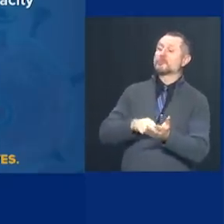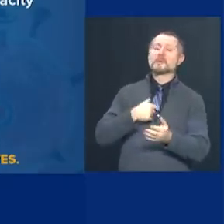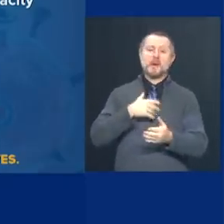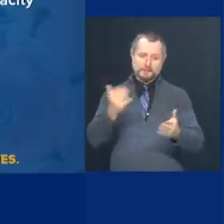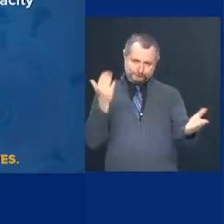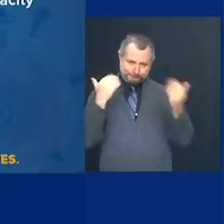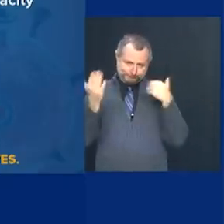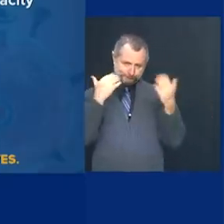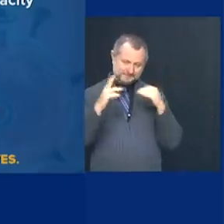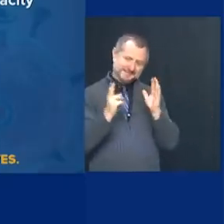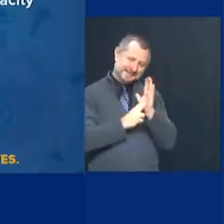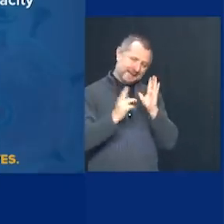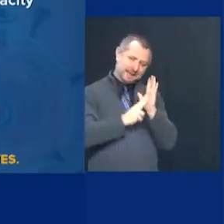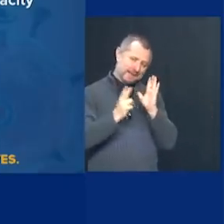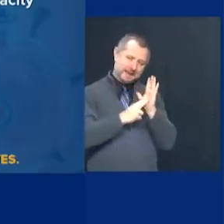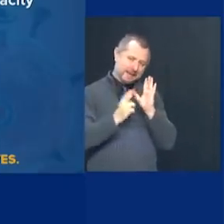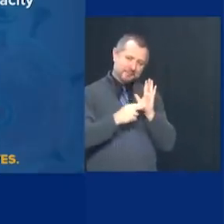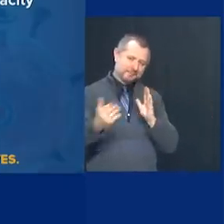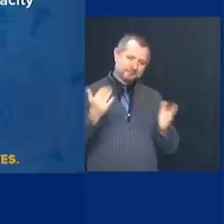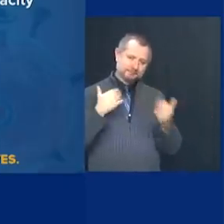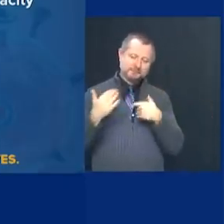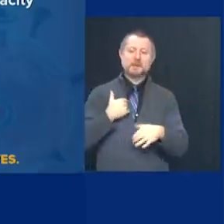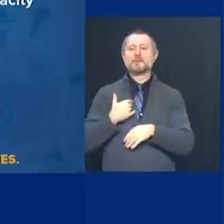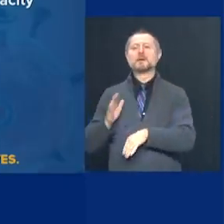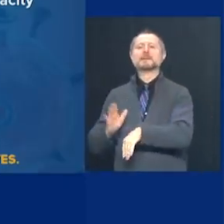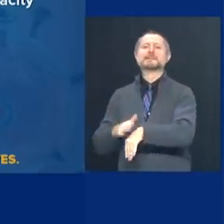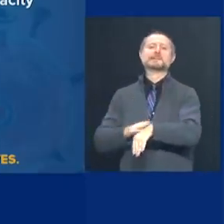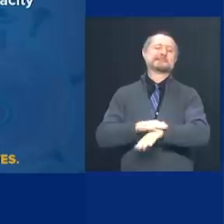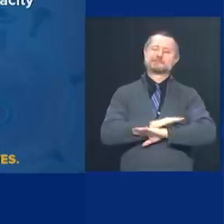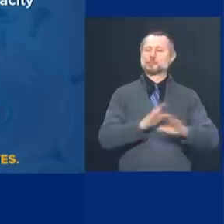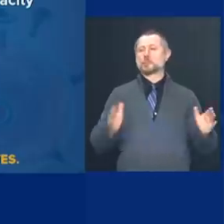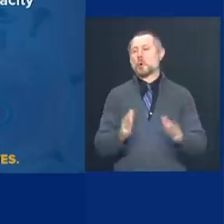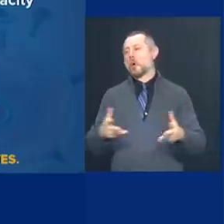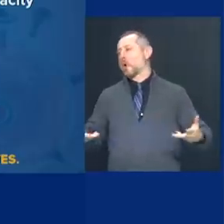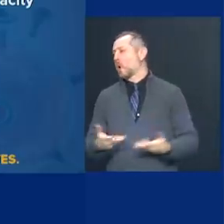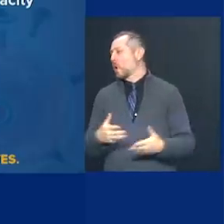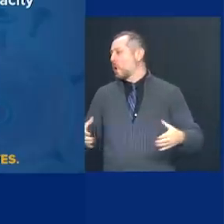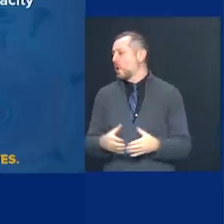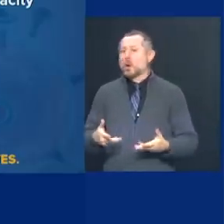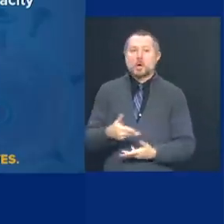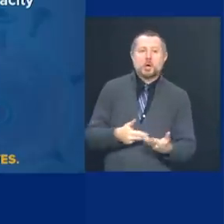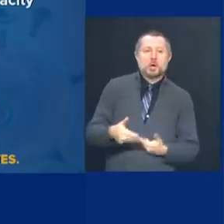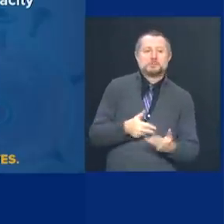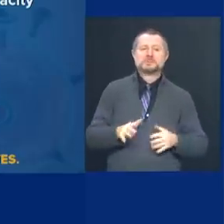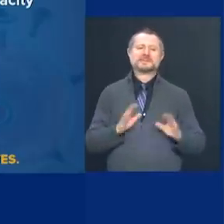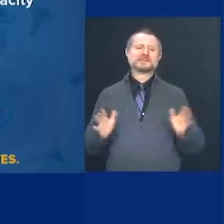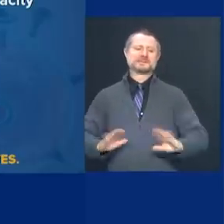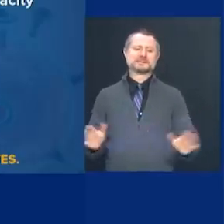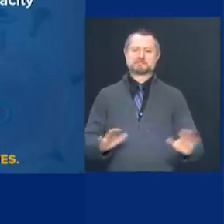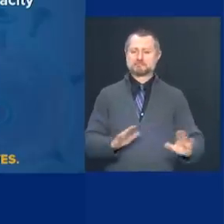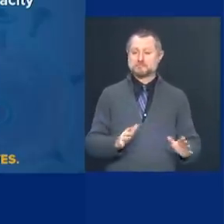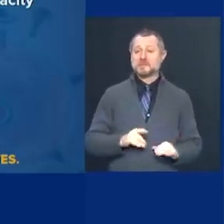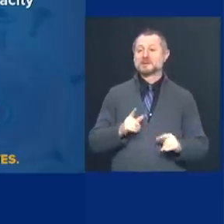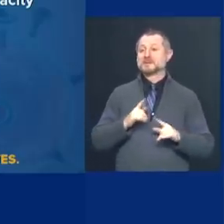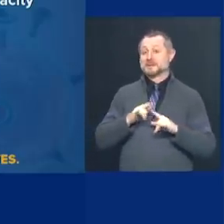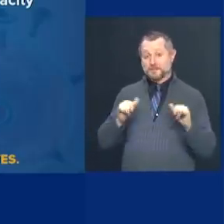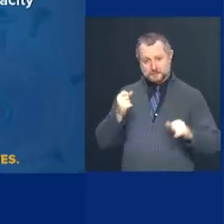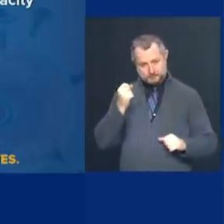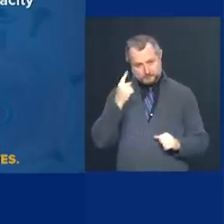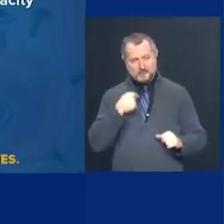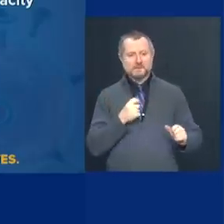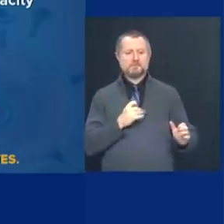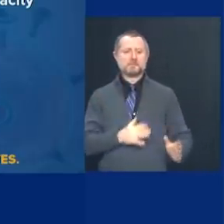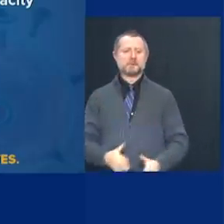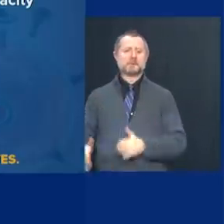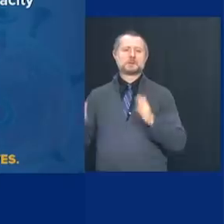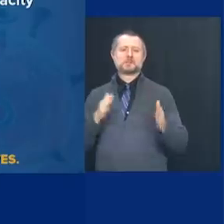to caution on the small spread. And at the same time, we are gearing up to have the most efficient,